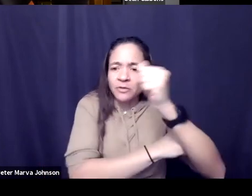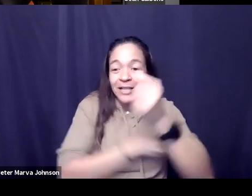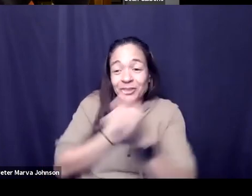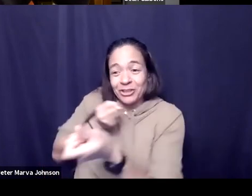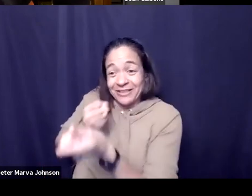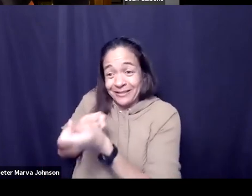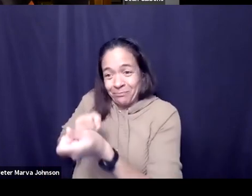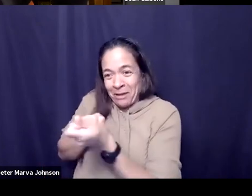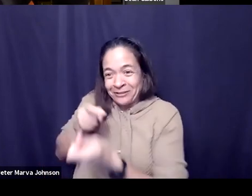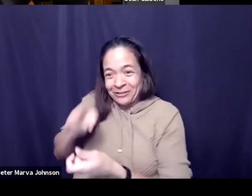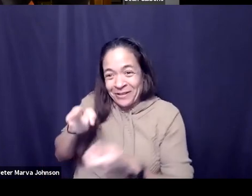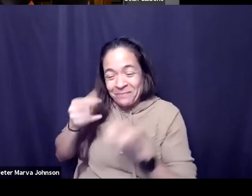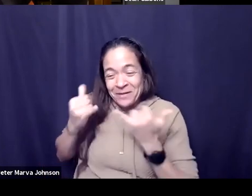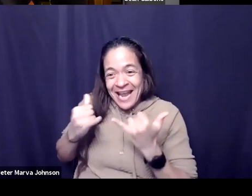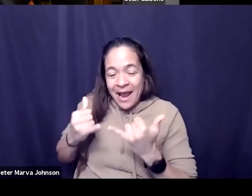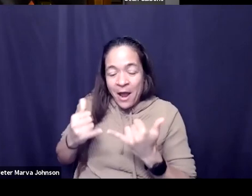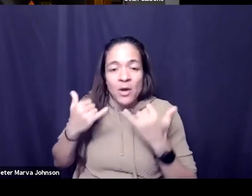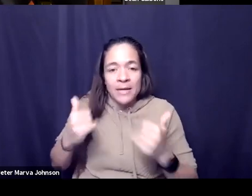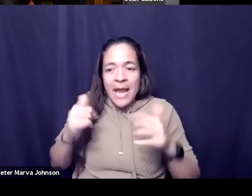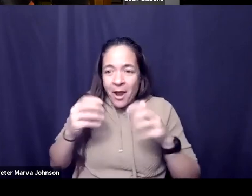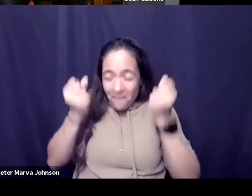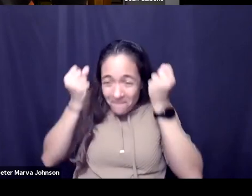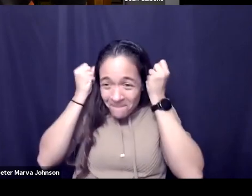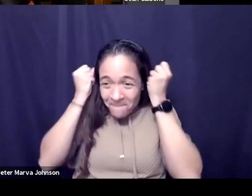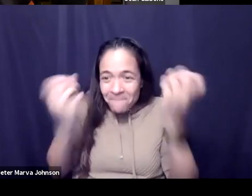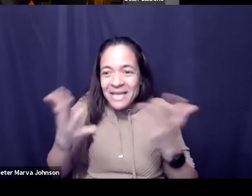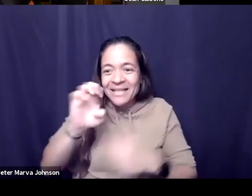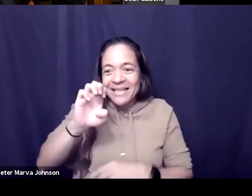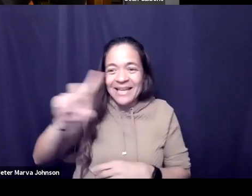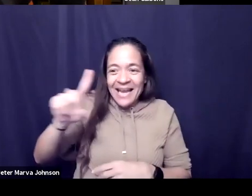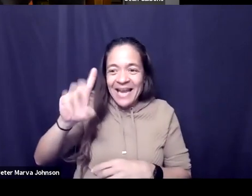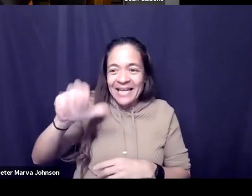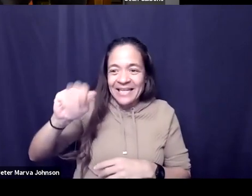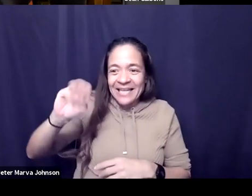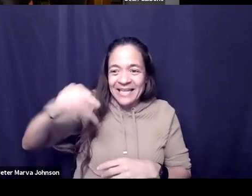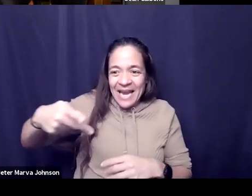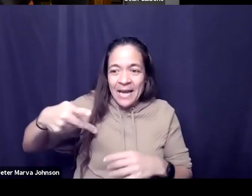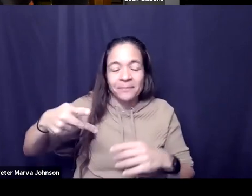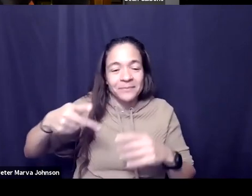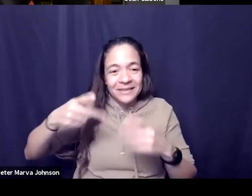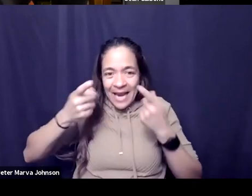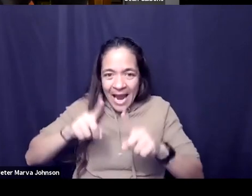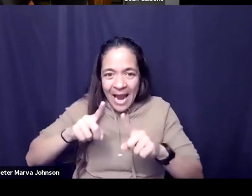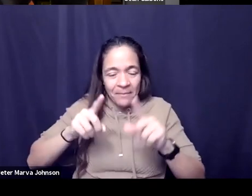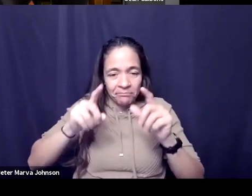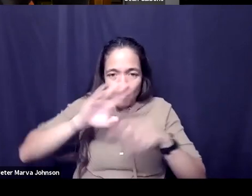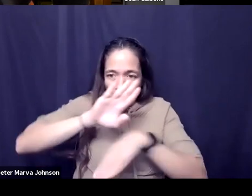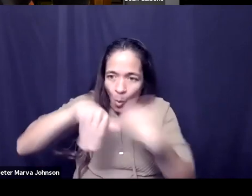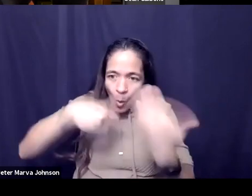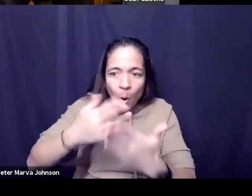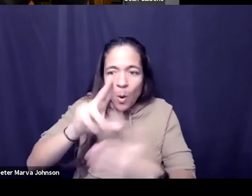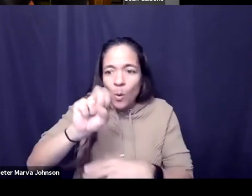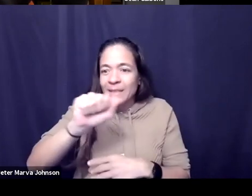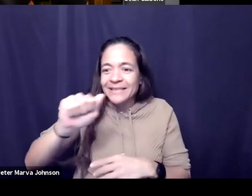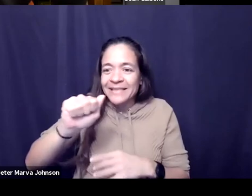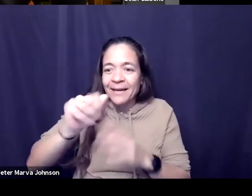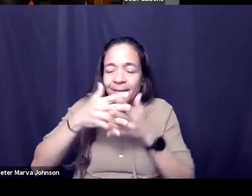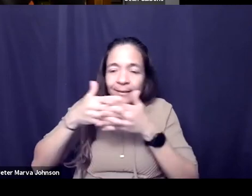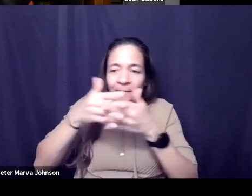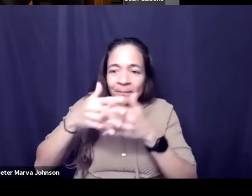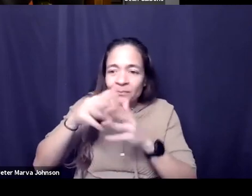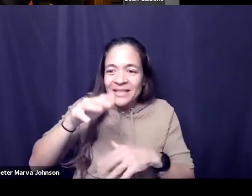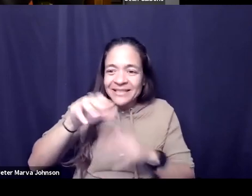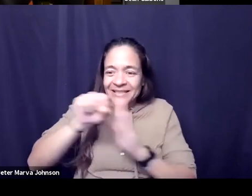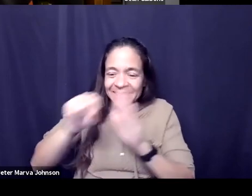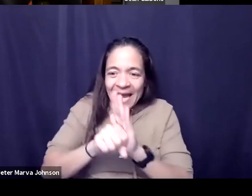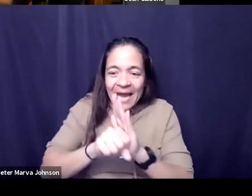thousands of ed camps have happened around the world in all 50 states and over 50 countries and it started with this